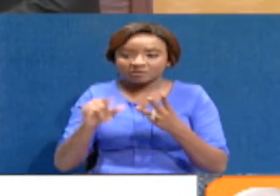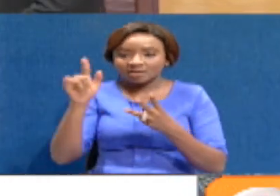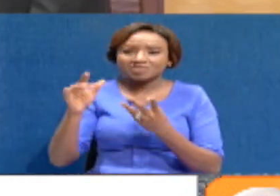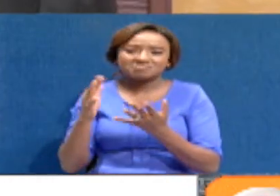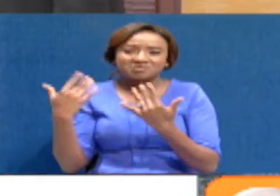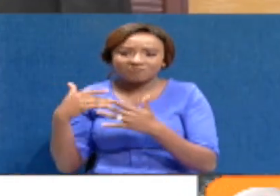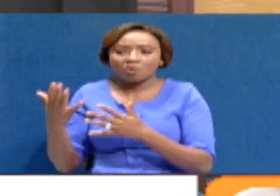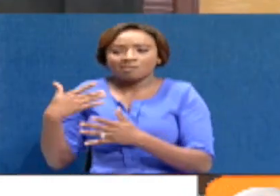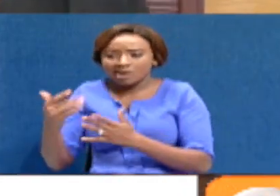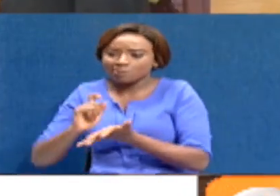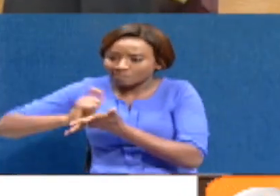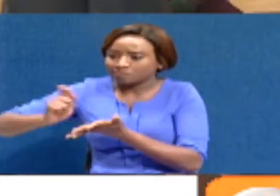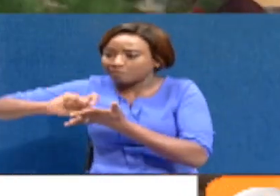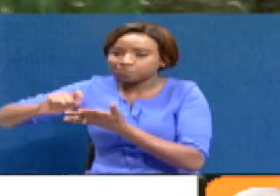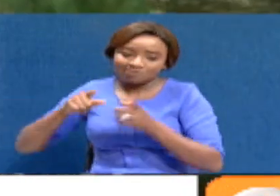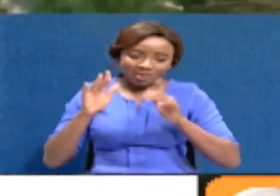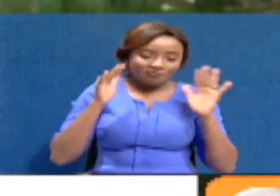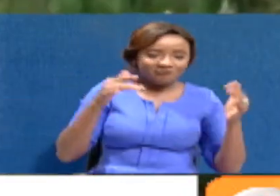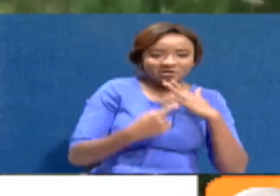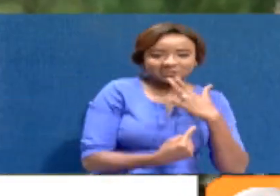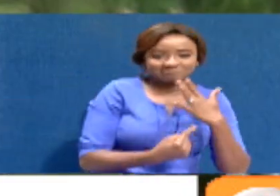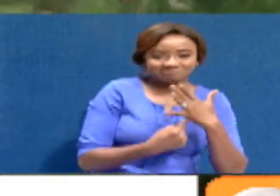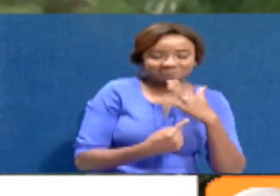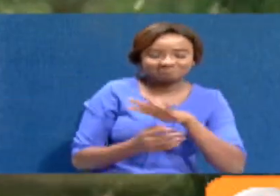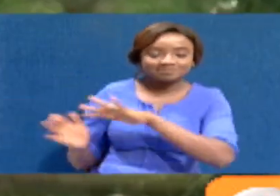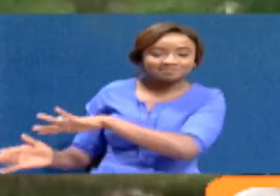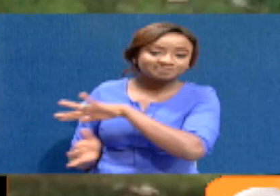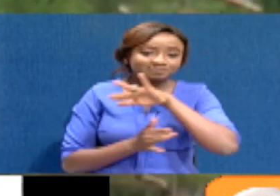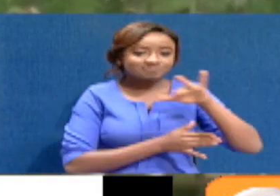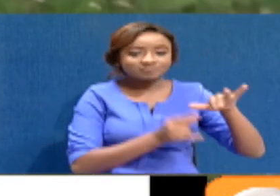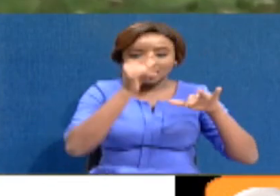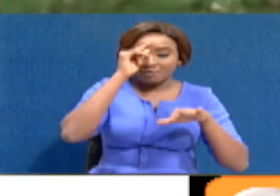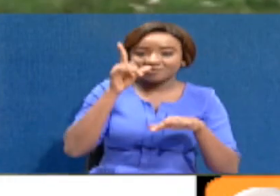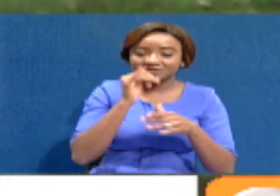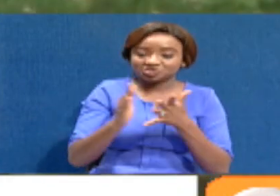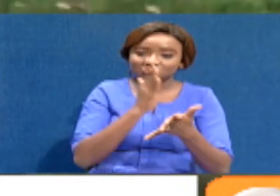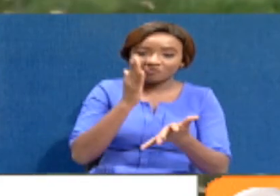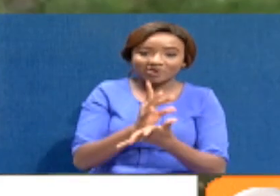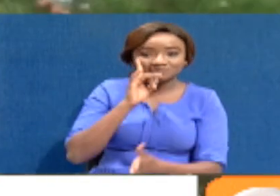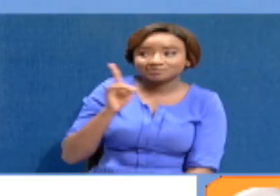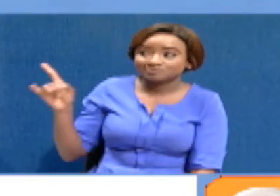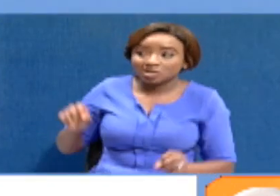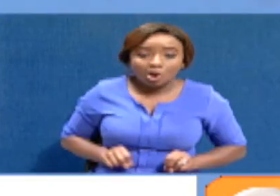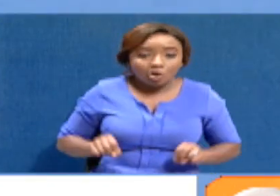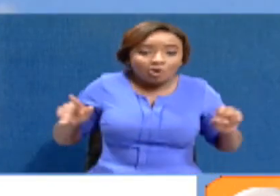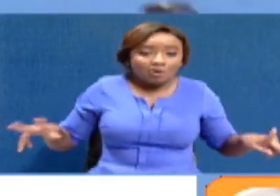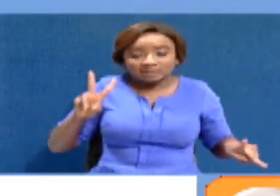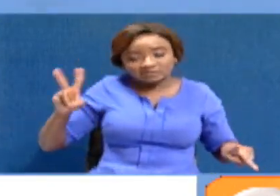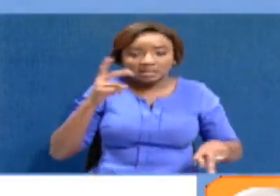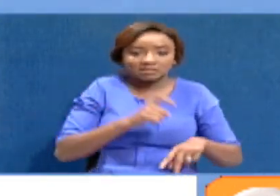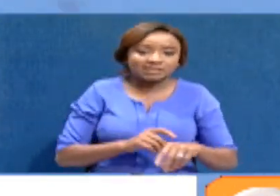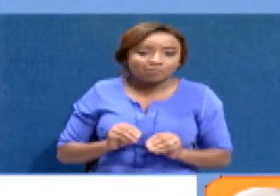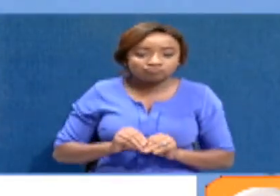manual system to a digital platform. Elsewhere, the government has confirmed the second desert locust invasion in the country.